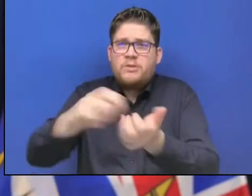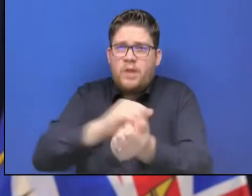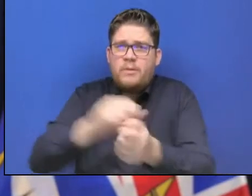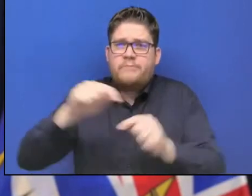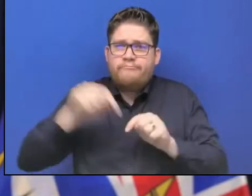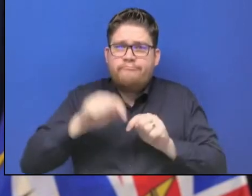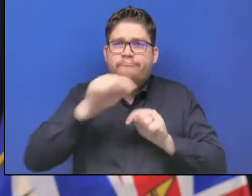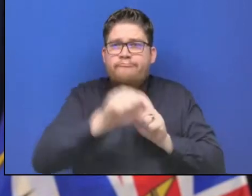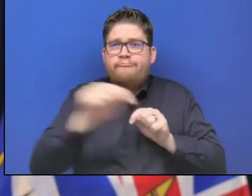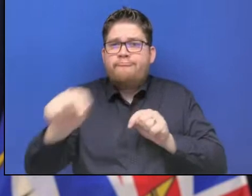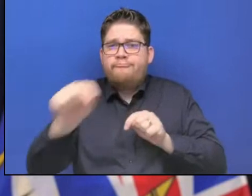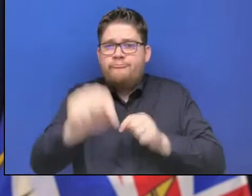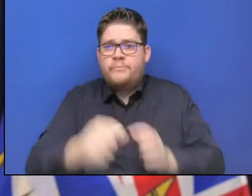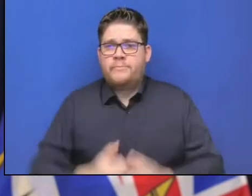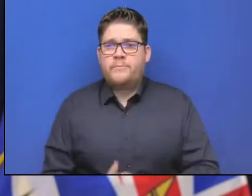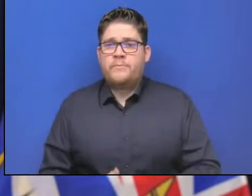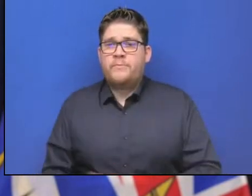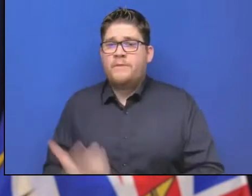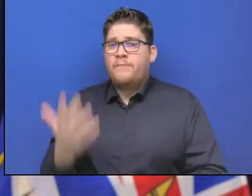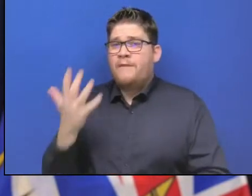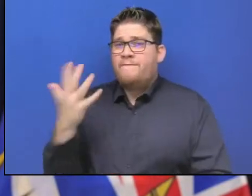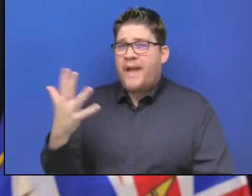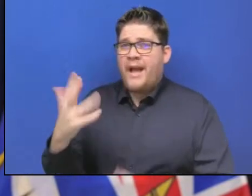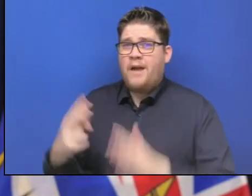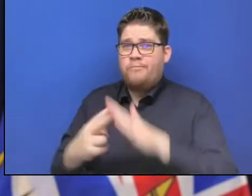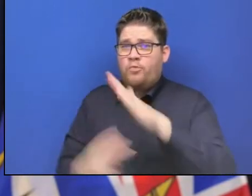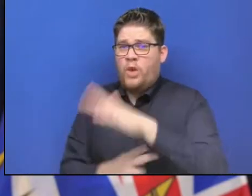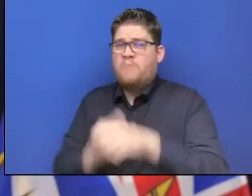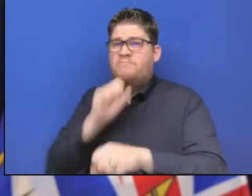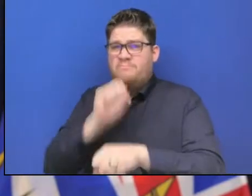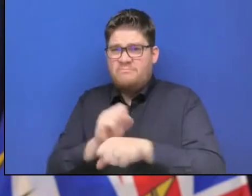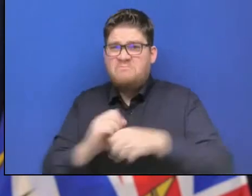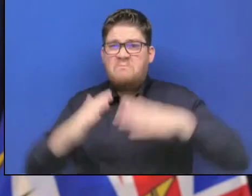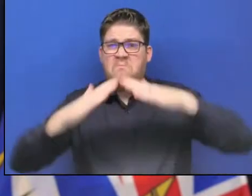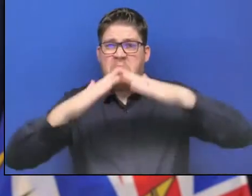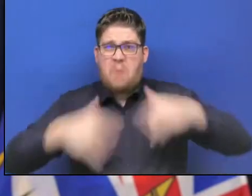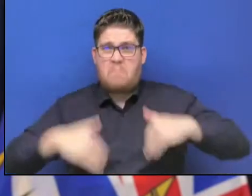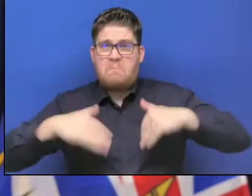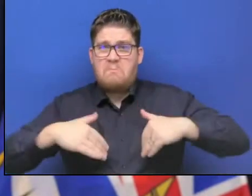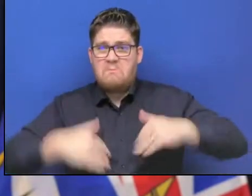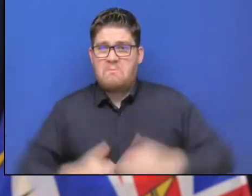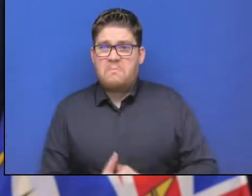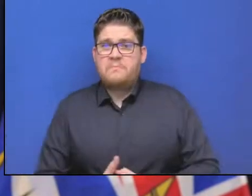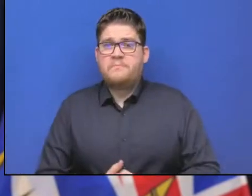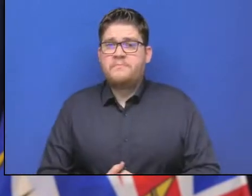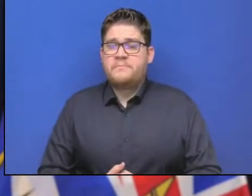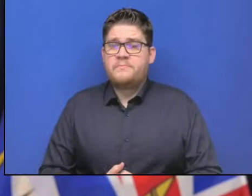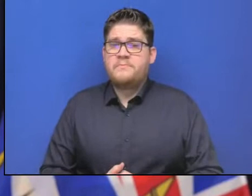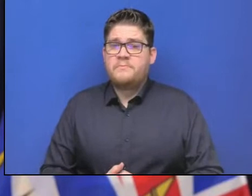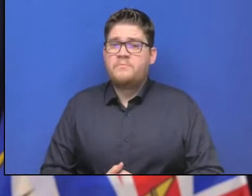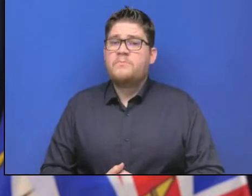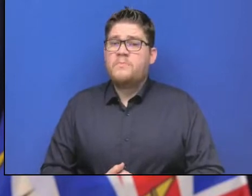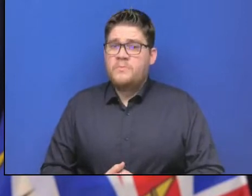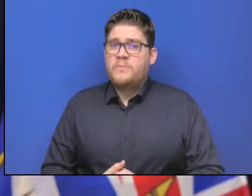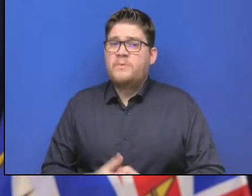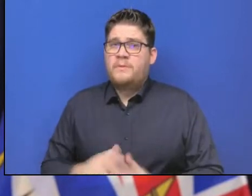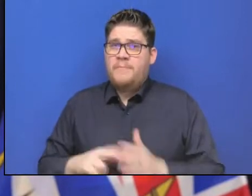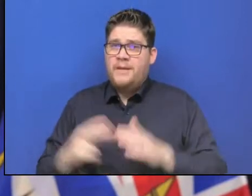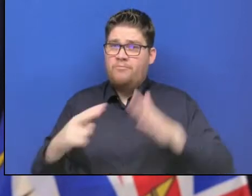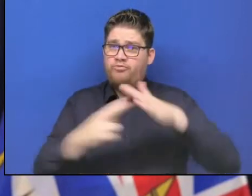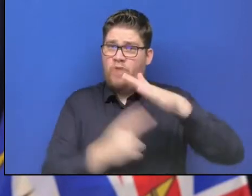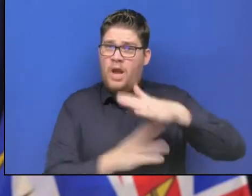bridges where spans completely collapsed or were otherwise heavily damaged. And this is going to be a daunting task to get that highway